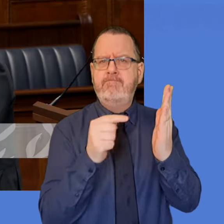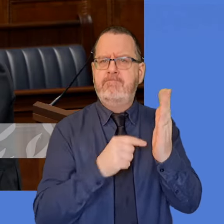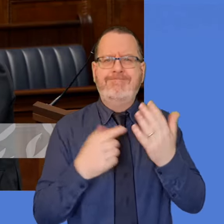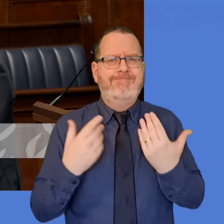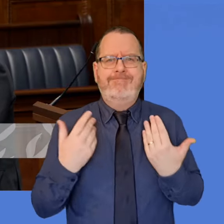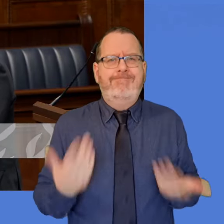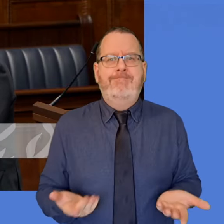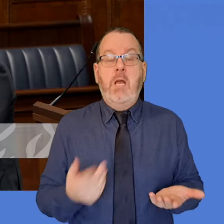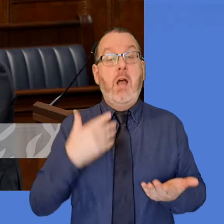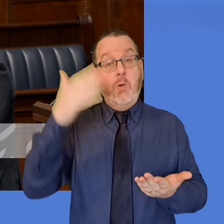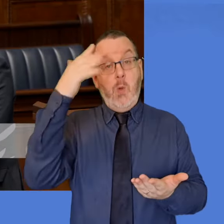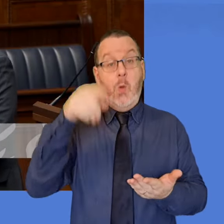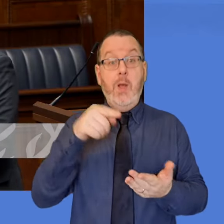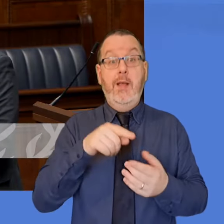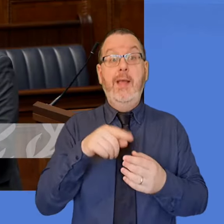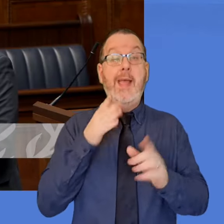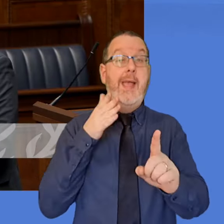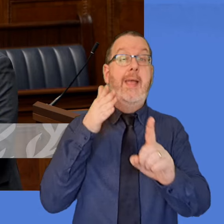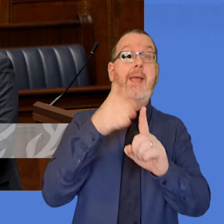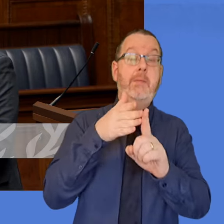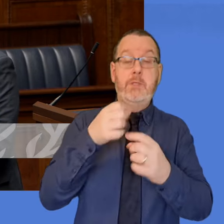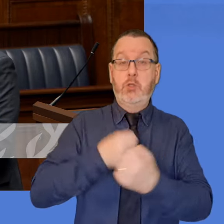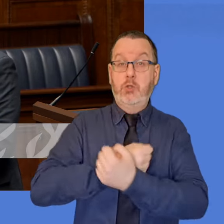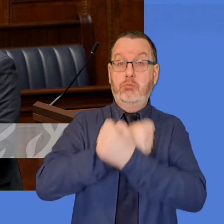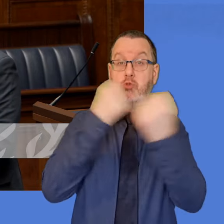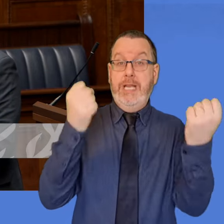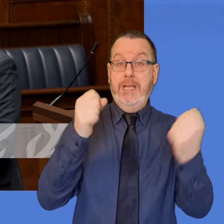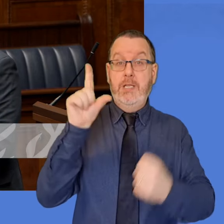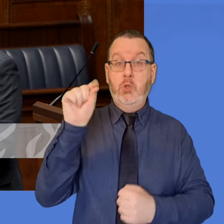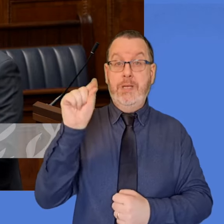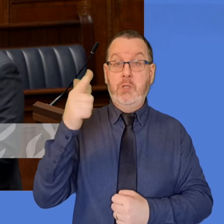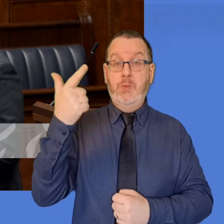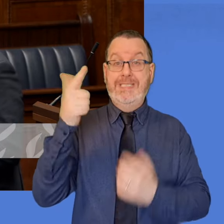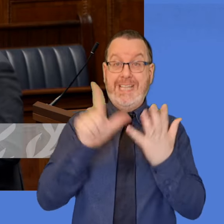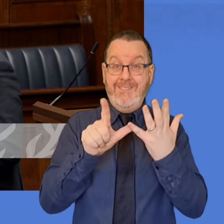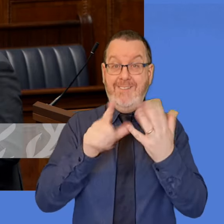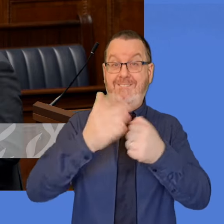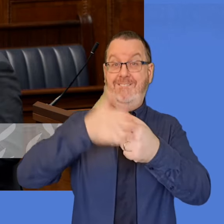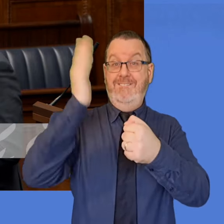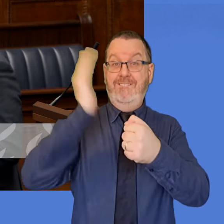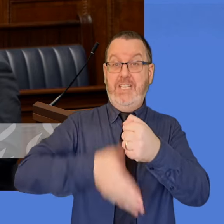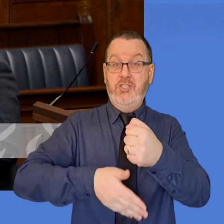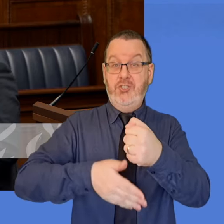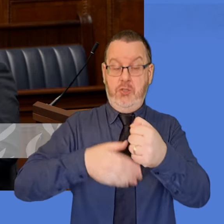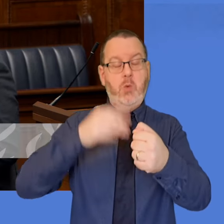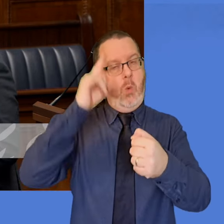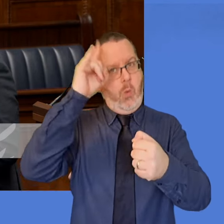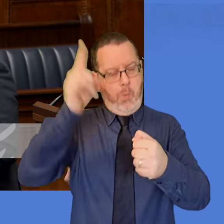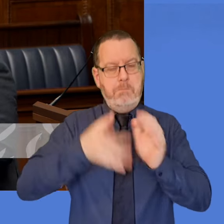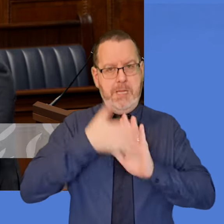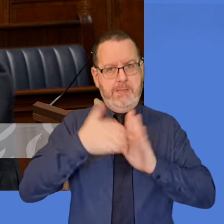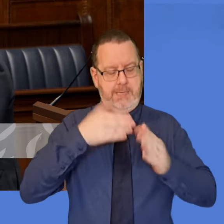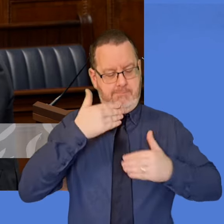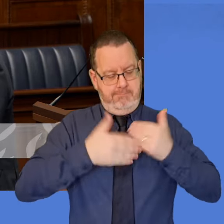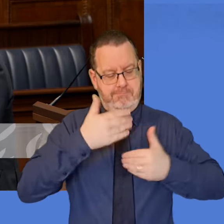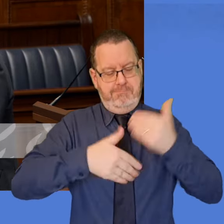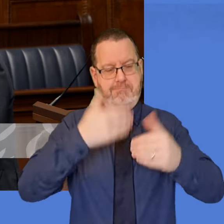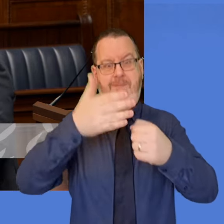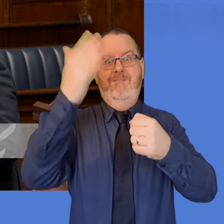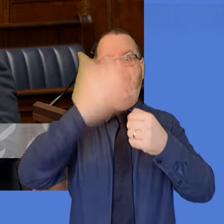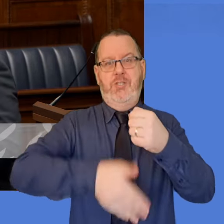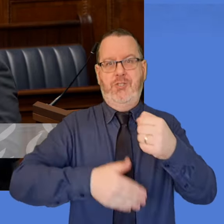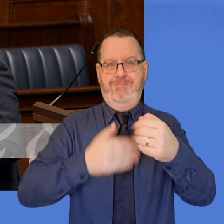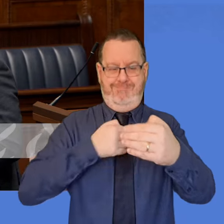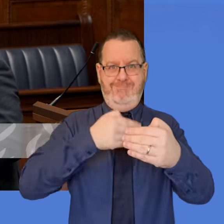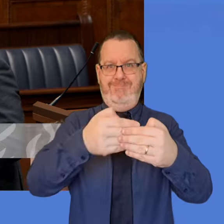2027. I certainly hope that that work can be progressed and finished, but like I said in my answer to Ms Egan, I will do